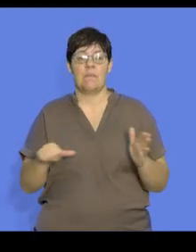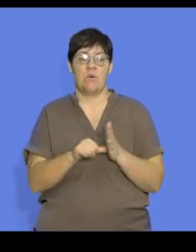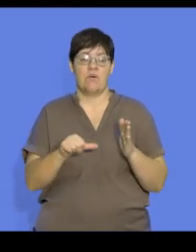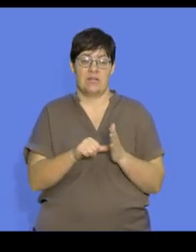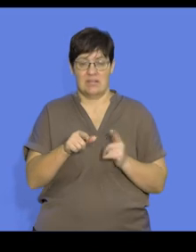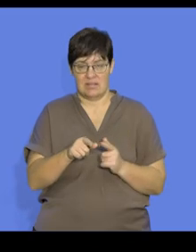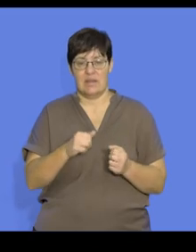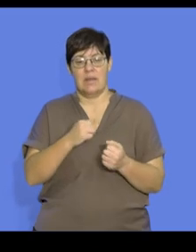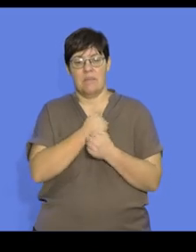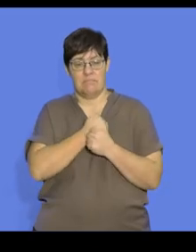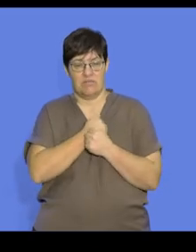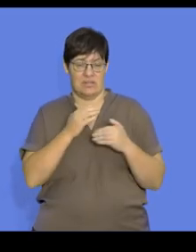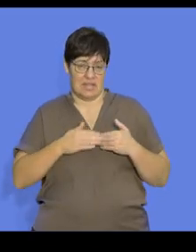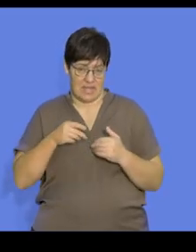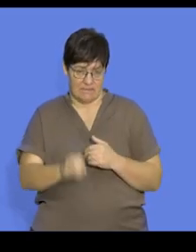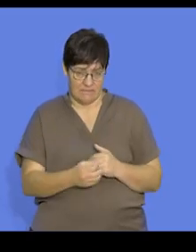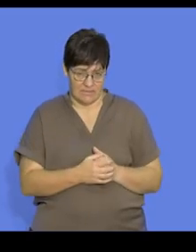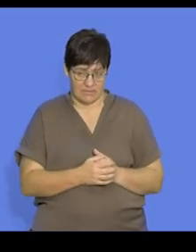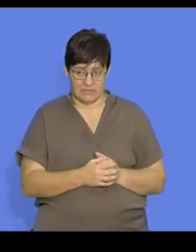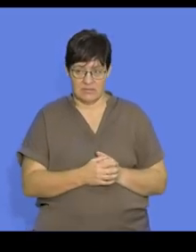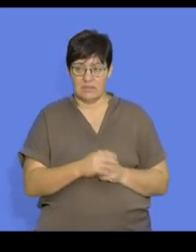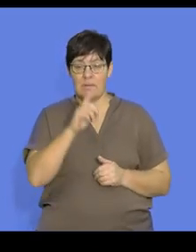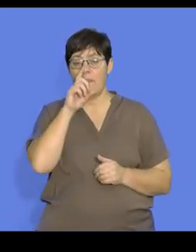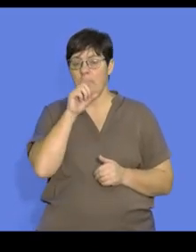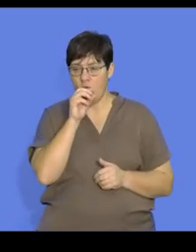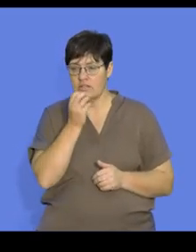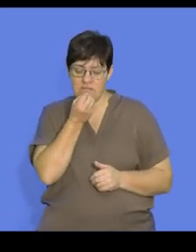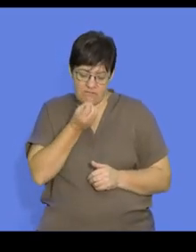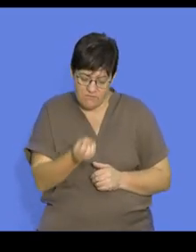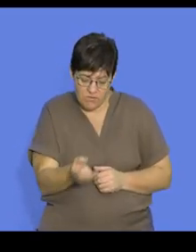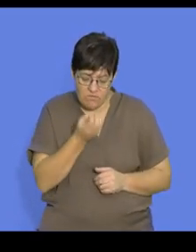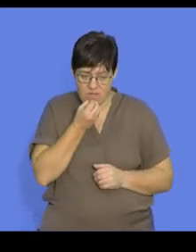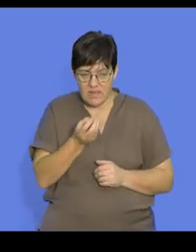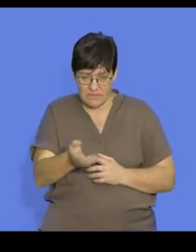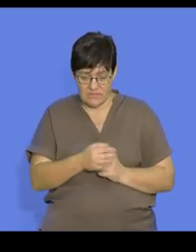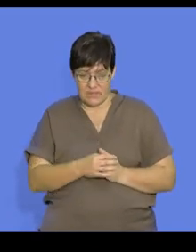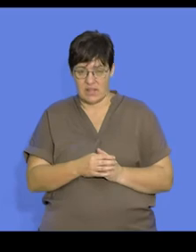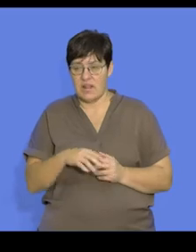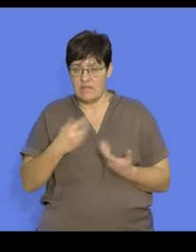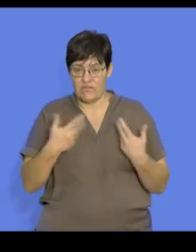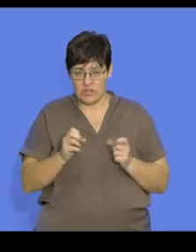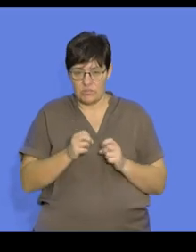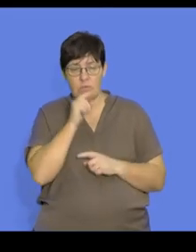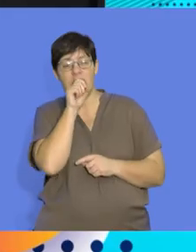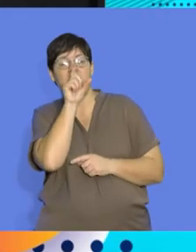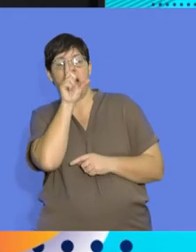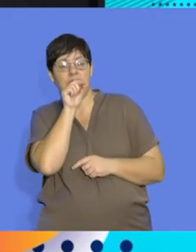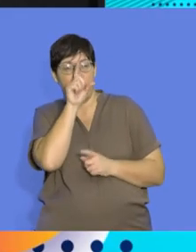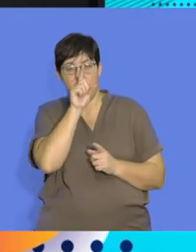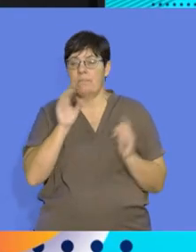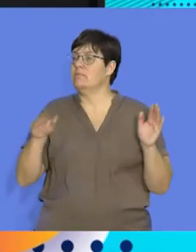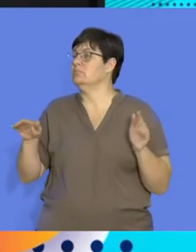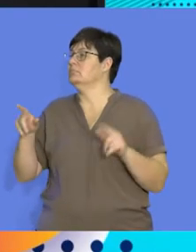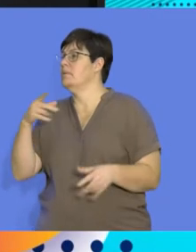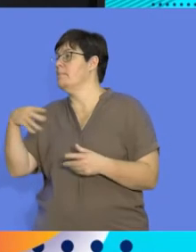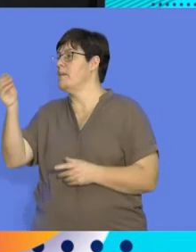care that we see. We also know that birds often feed the young. So when the youngs hatch you'll find that the parents go